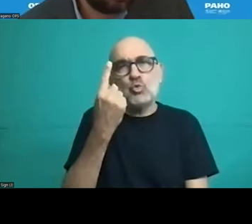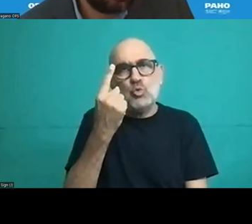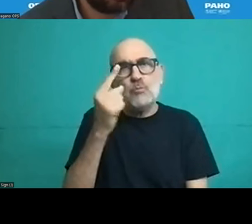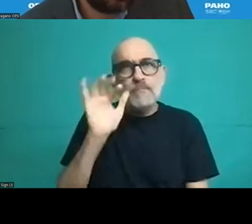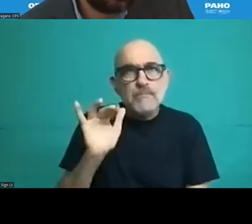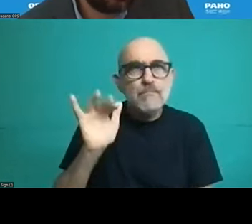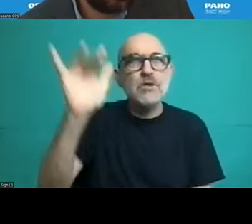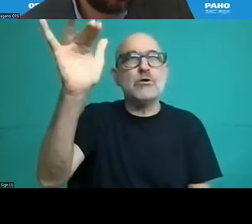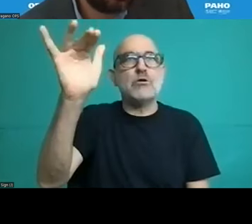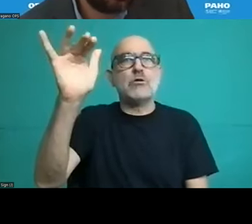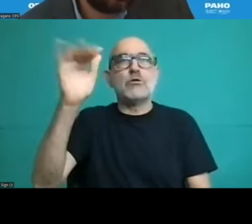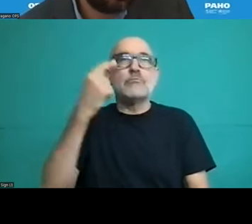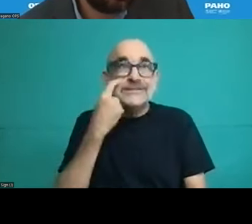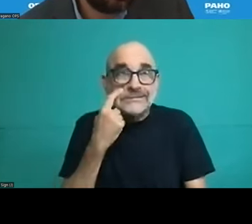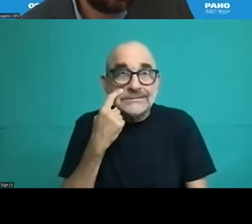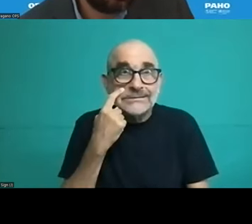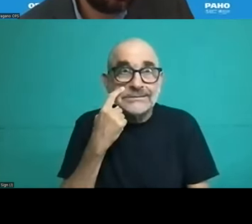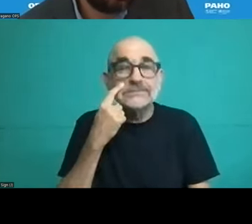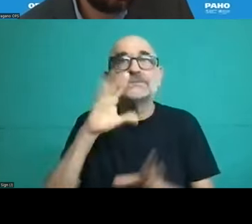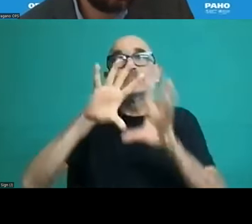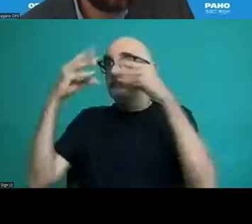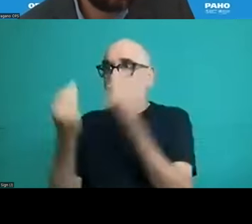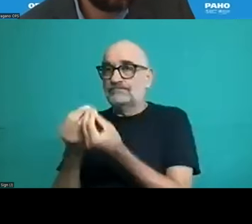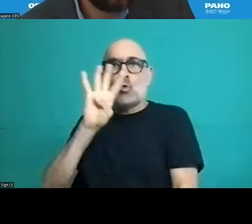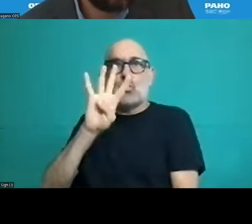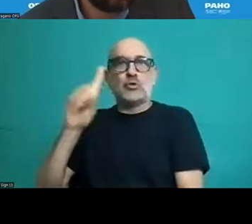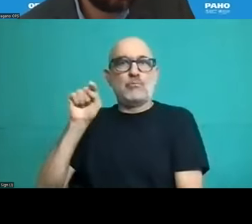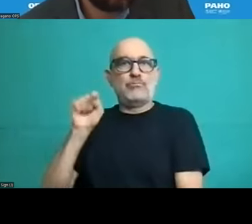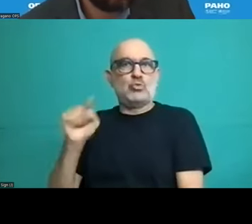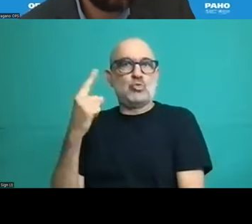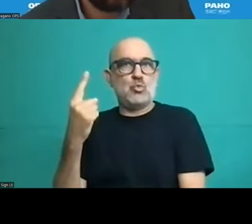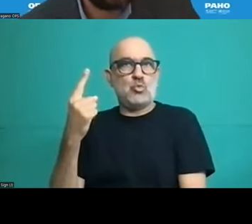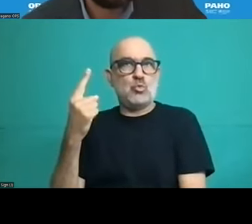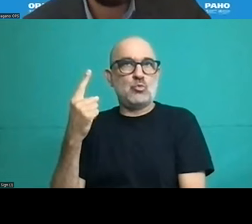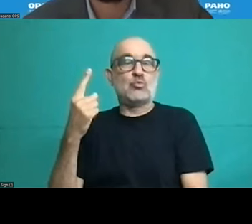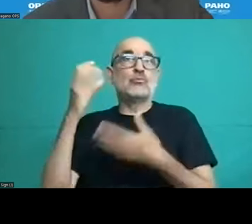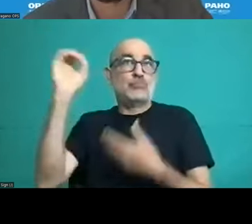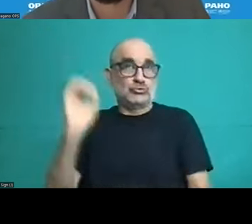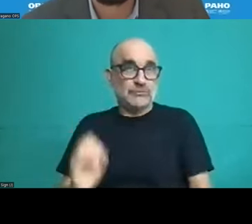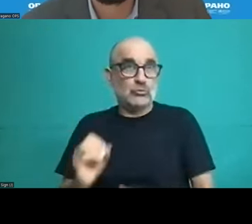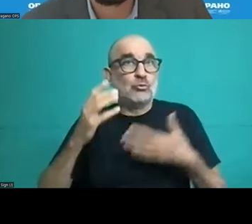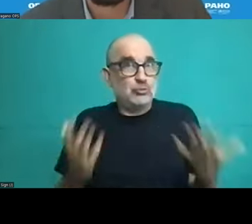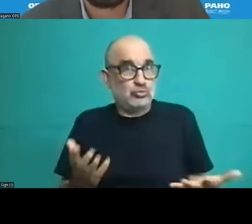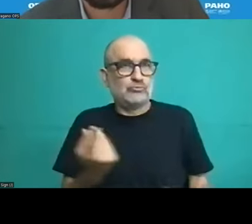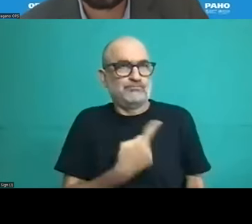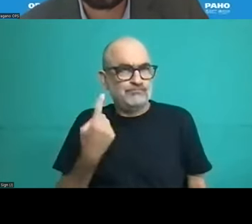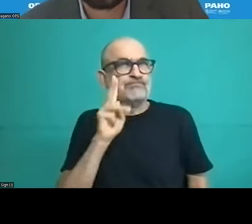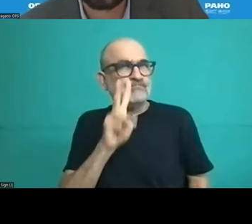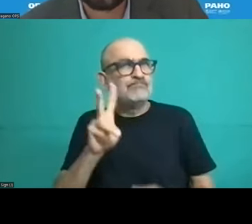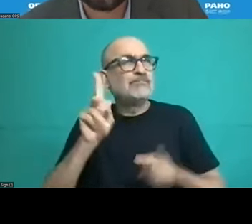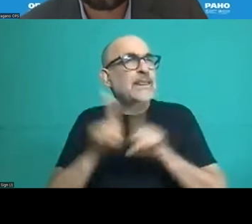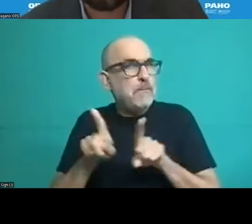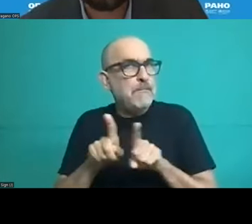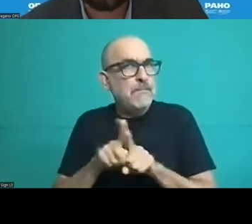percent so we can see that there it is a very complex operation for